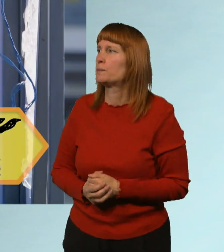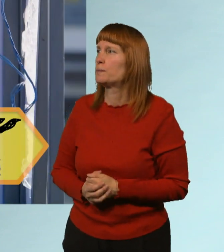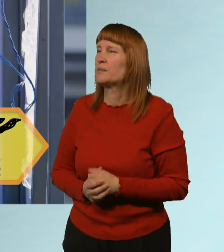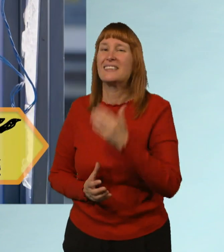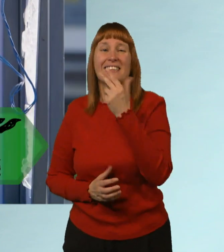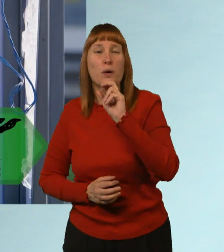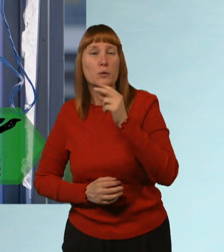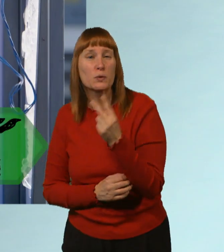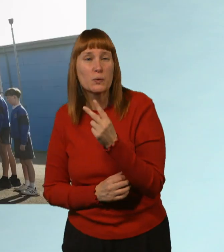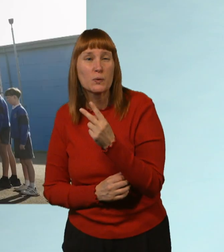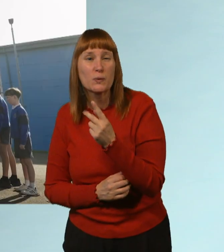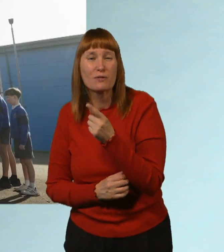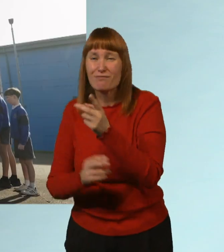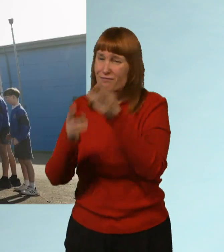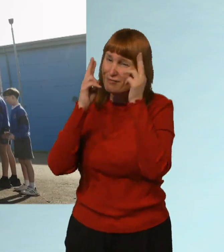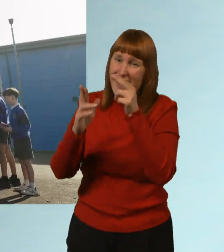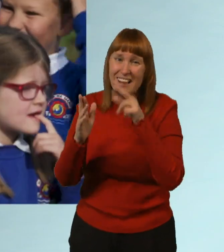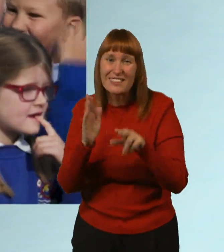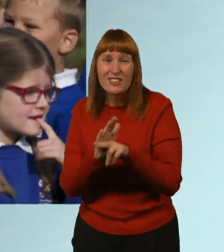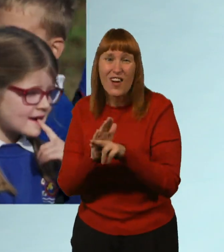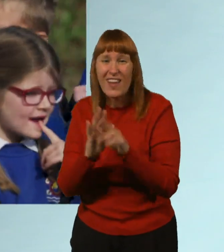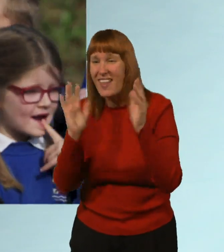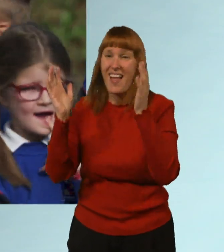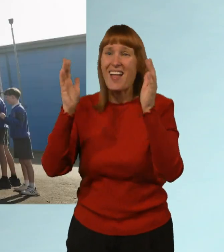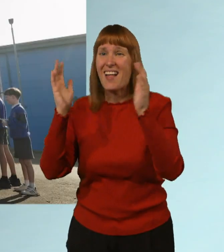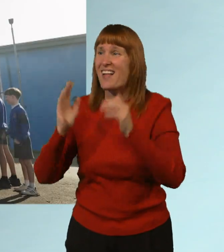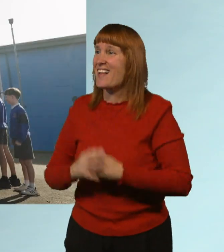CO2. That's the right answer! Yeah!